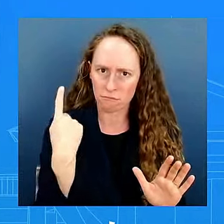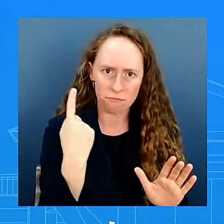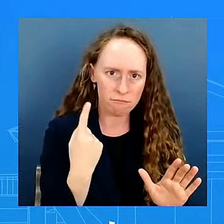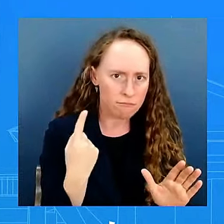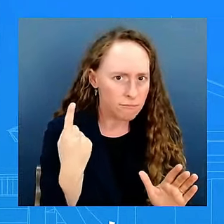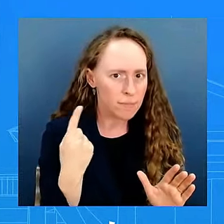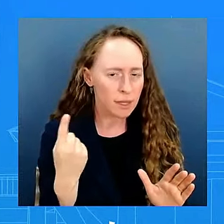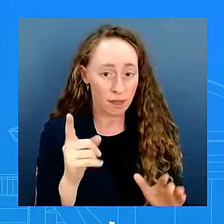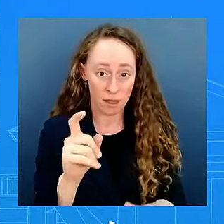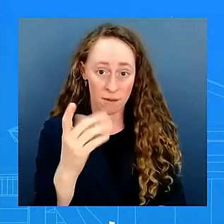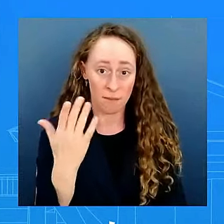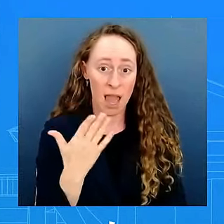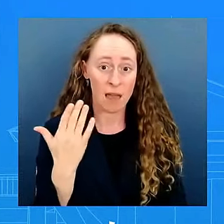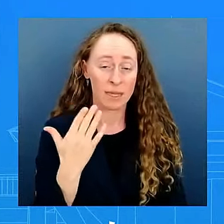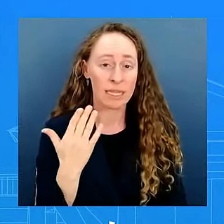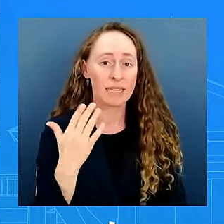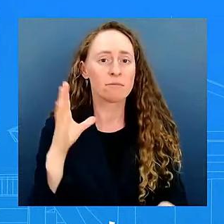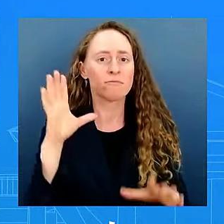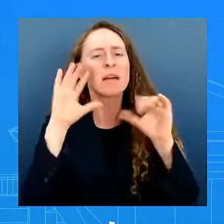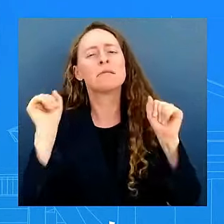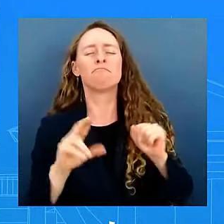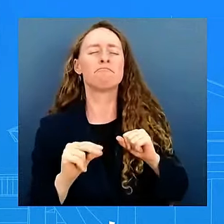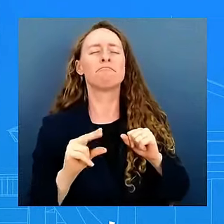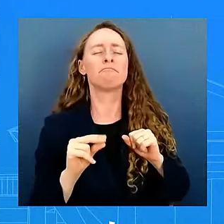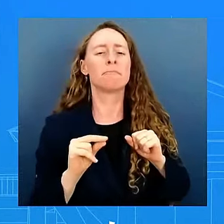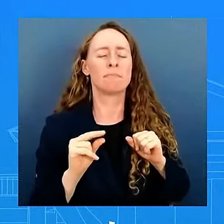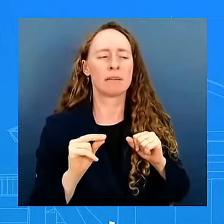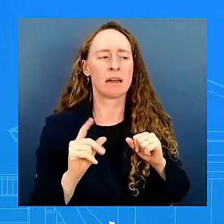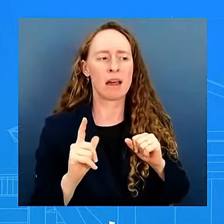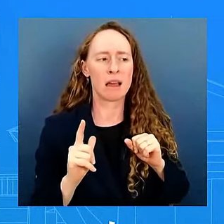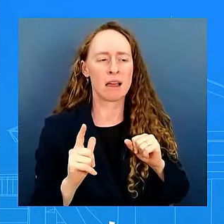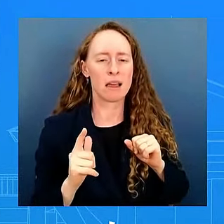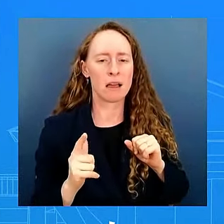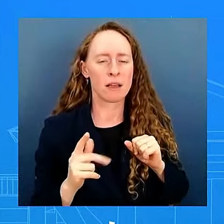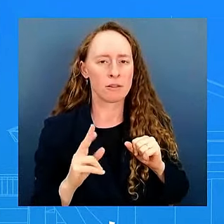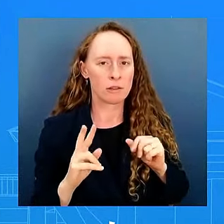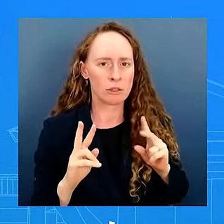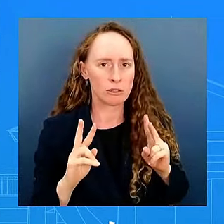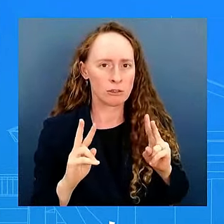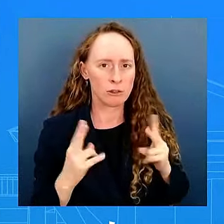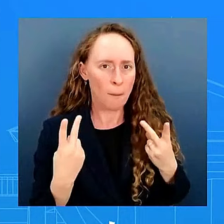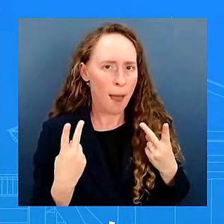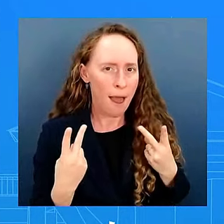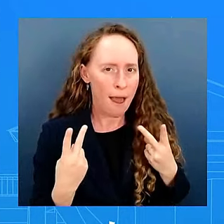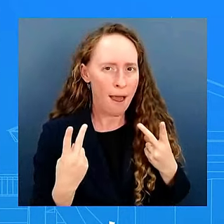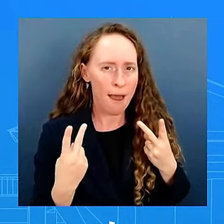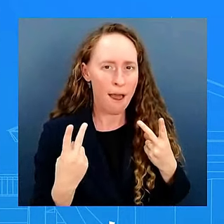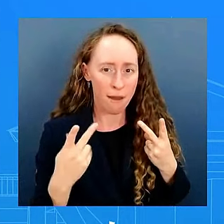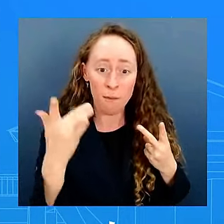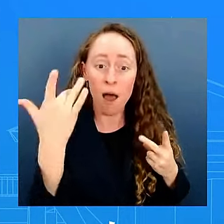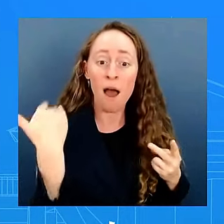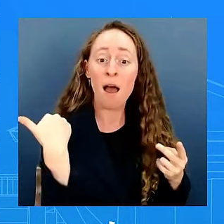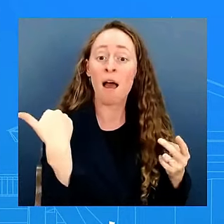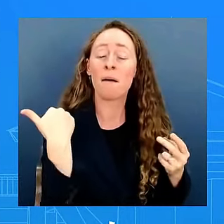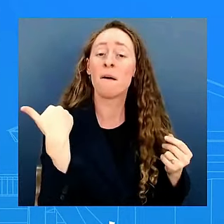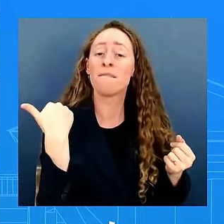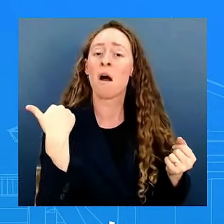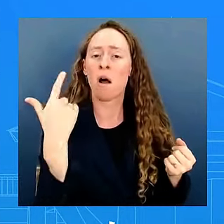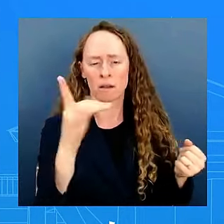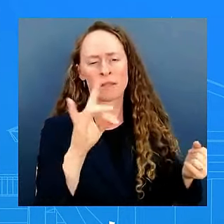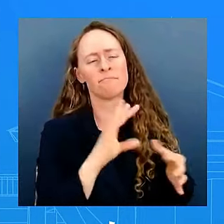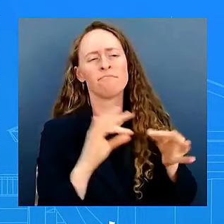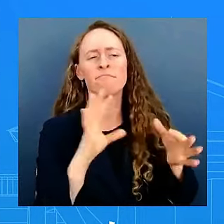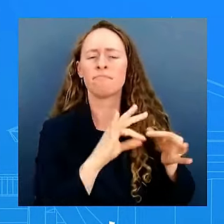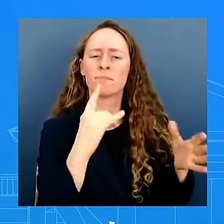right separate from the timing what his decision will be he said in the past that u.s deal should be u.s run